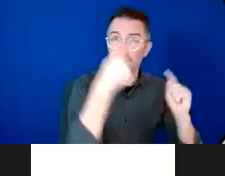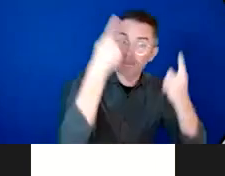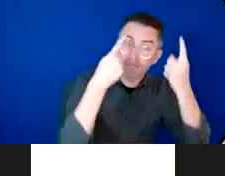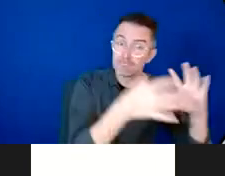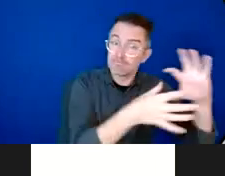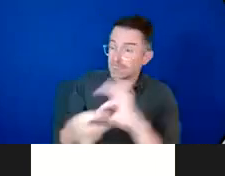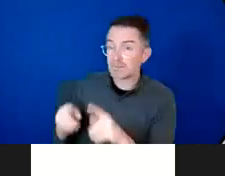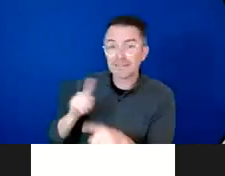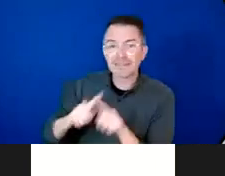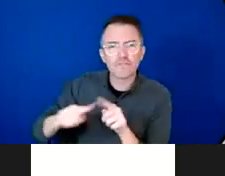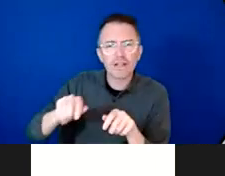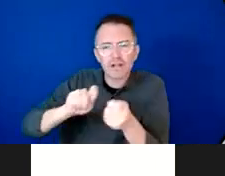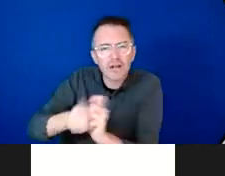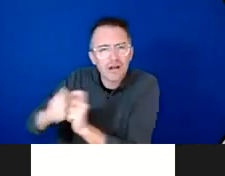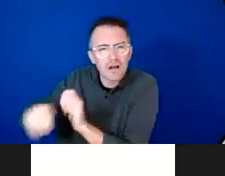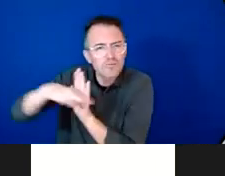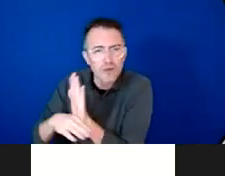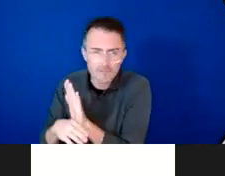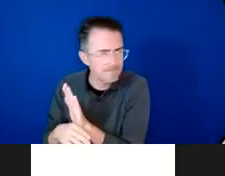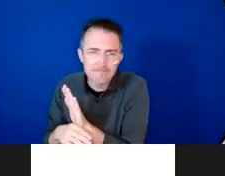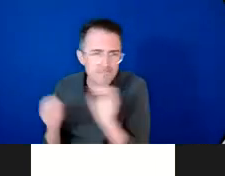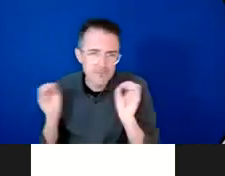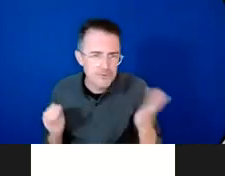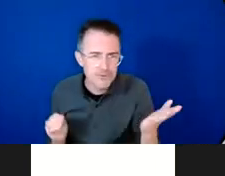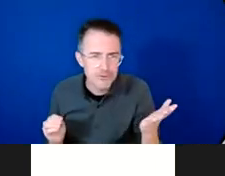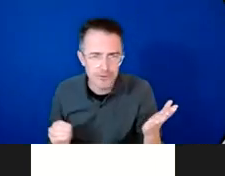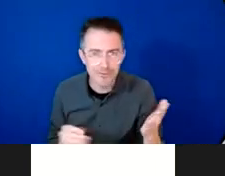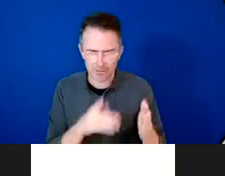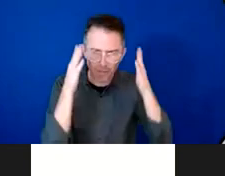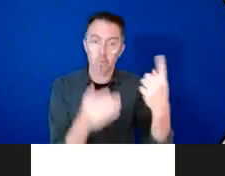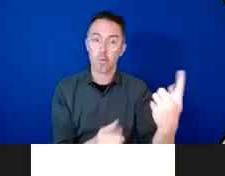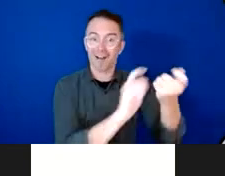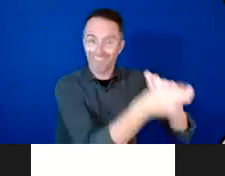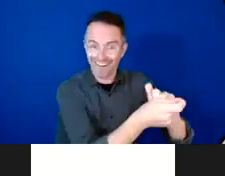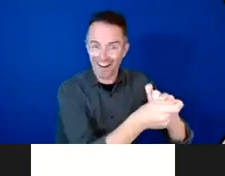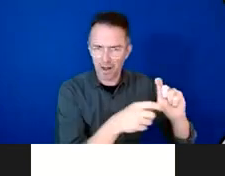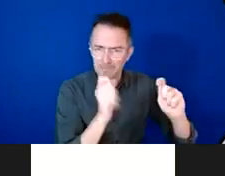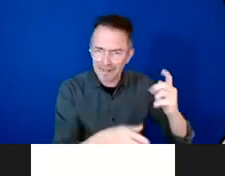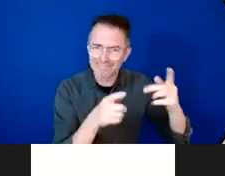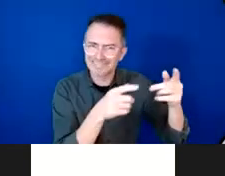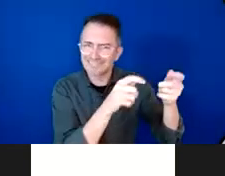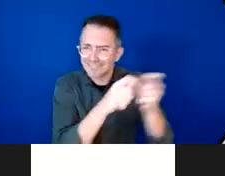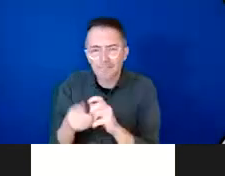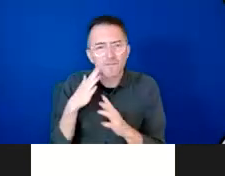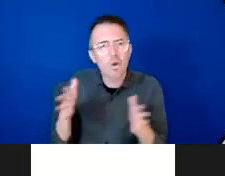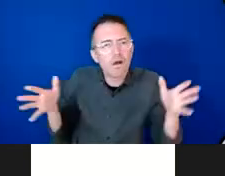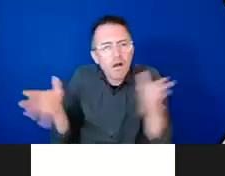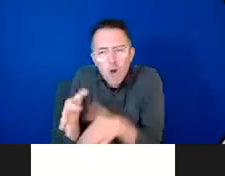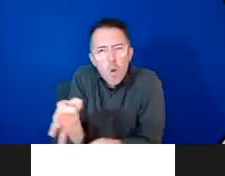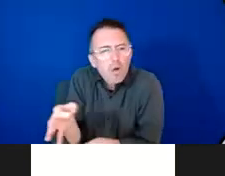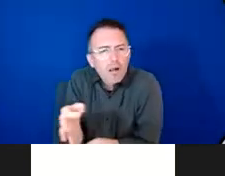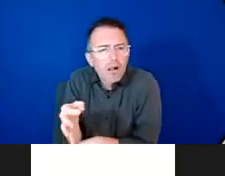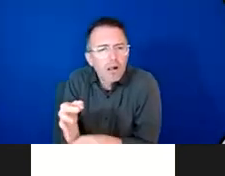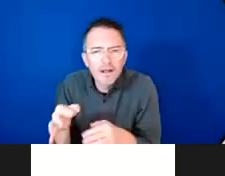small scale context specific projects implemented by local community actors cooperatives farmers micro